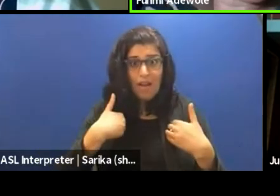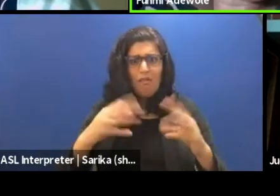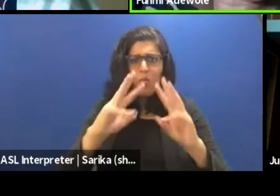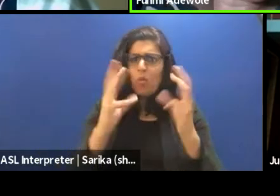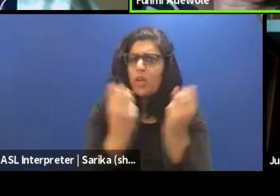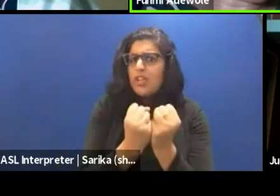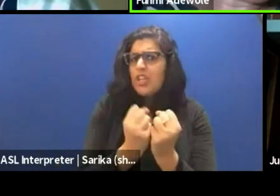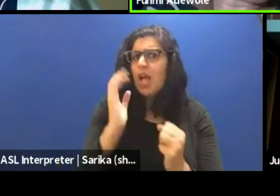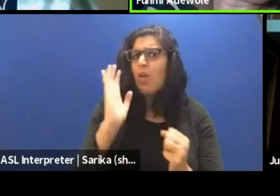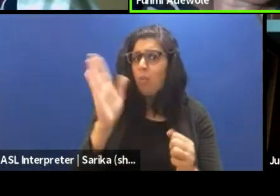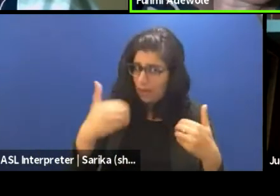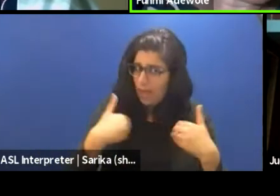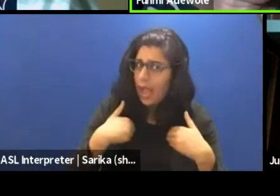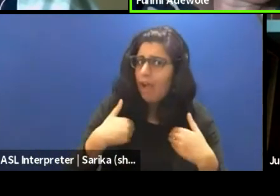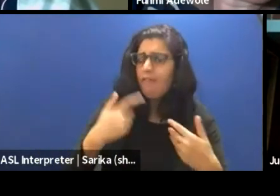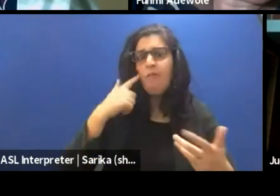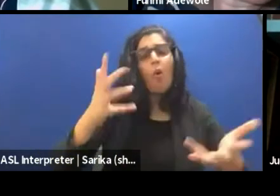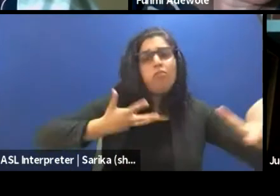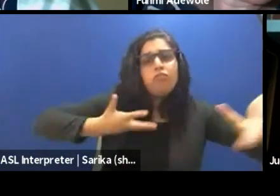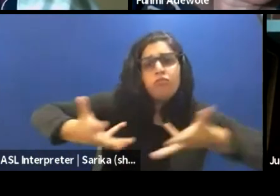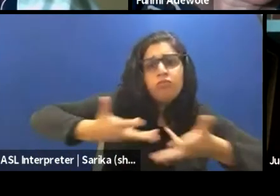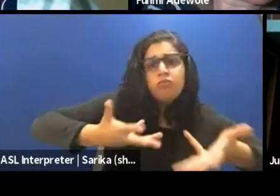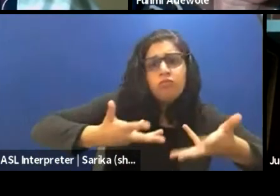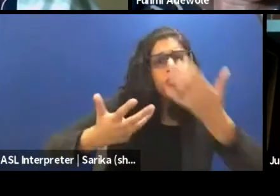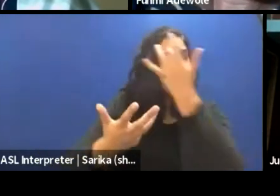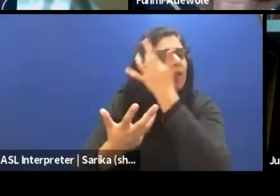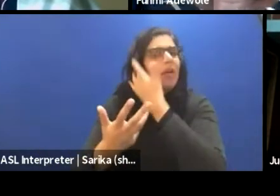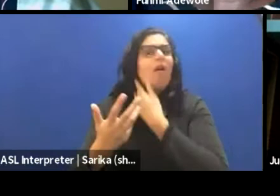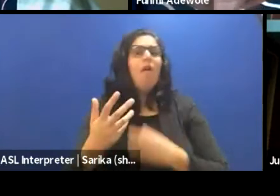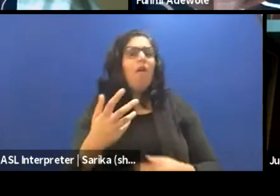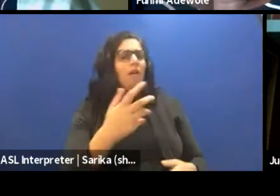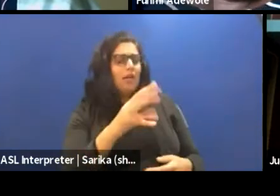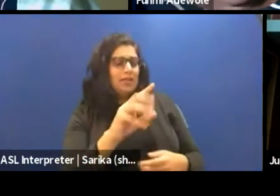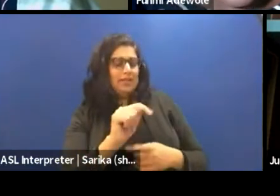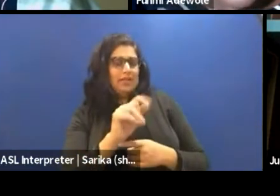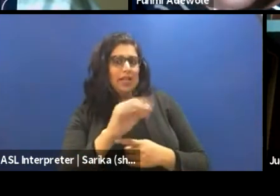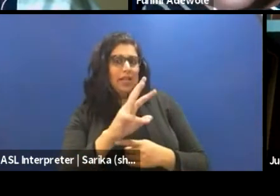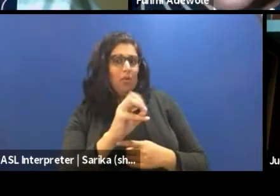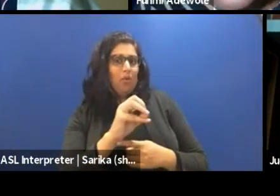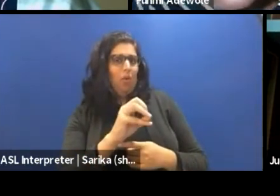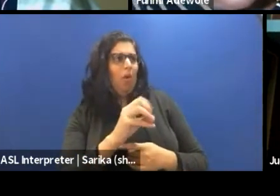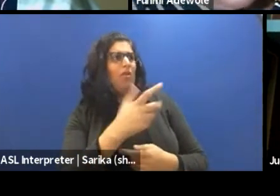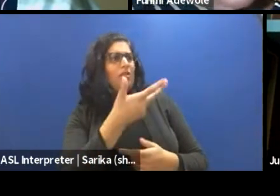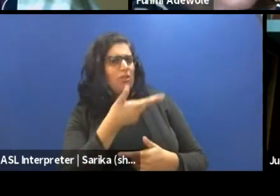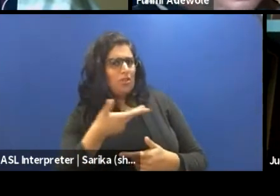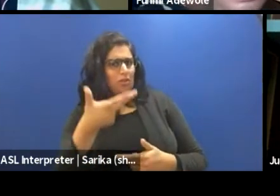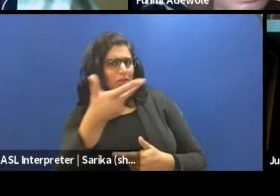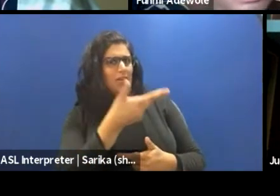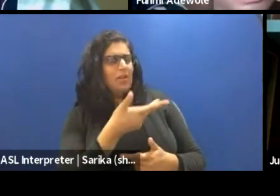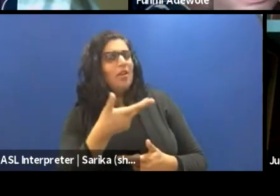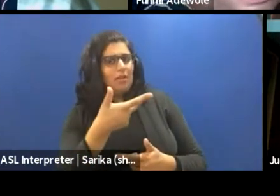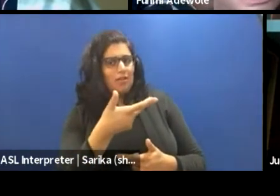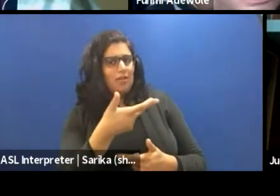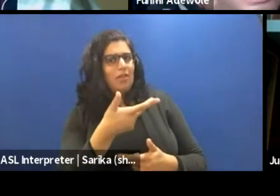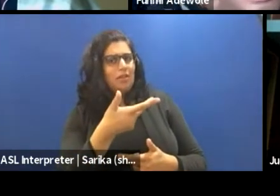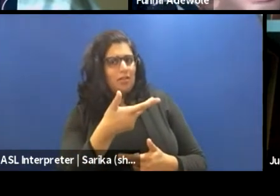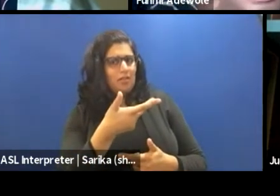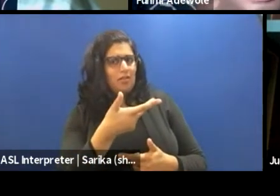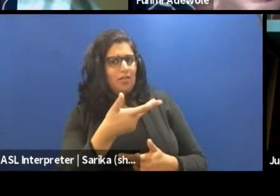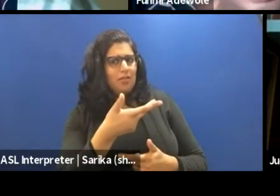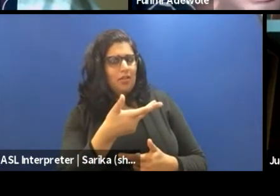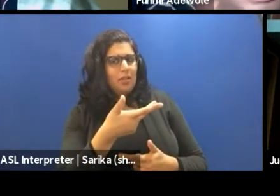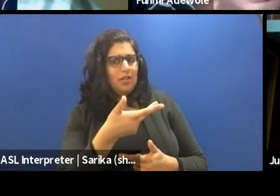engagement? Interesting. And the three of you, you've clearly kind of switched us to the second aspect of,